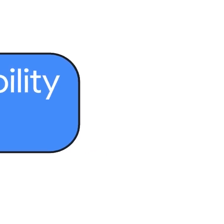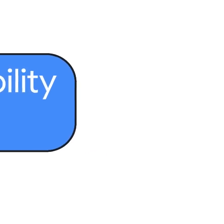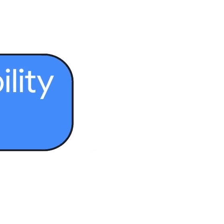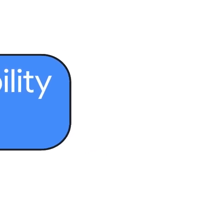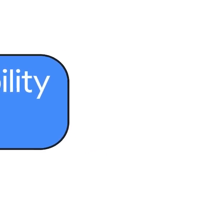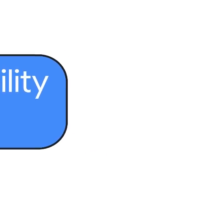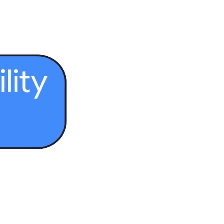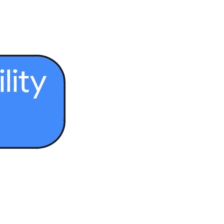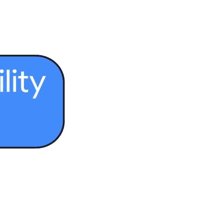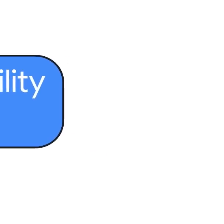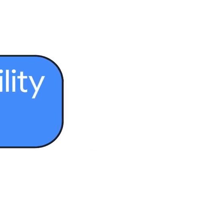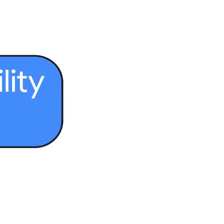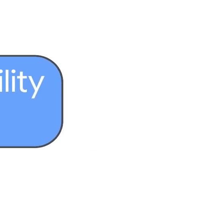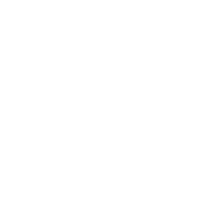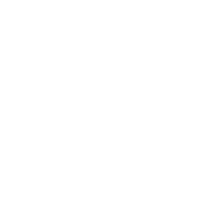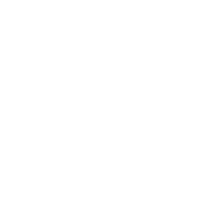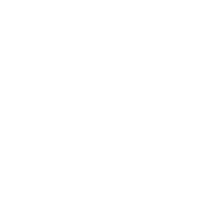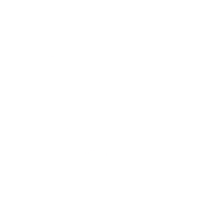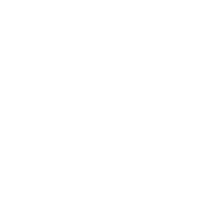What's New in Accessibility at Google?